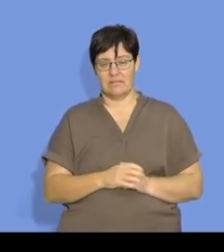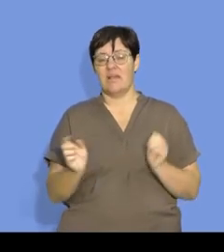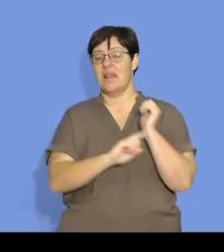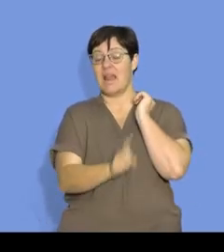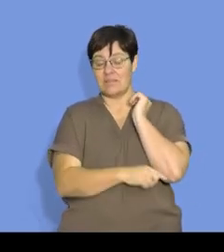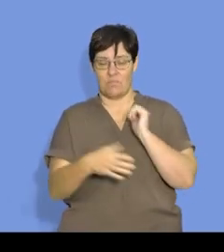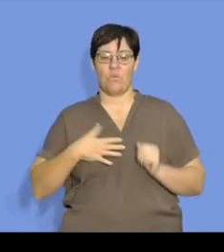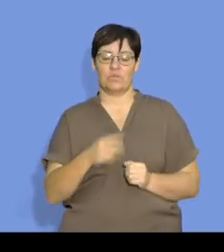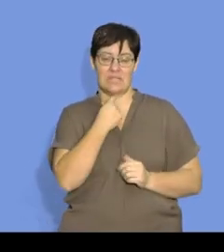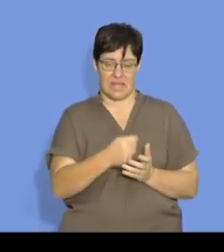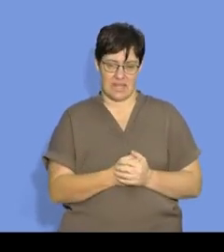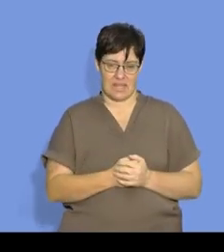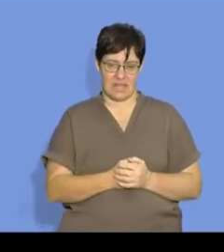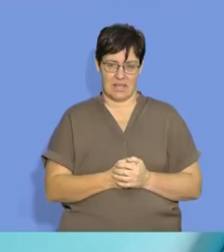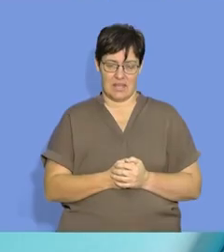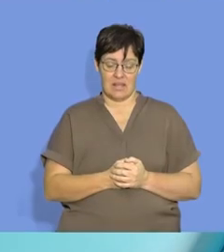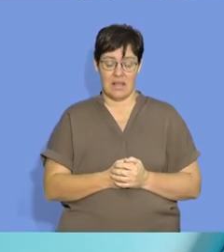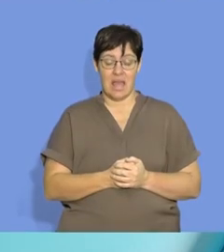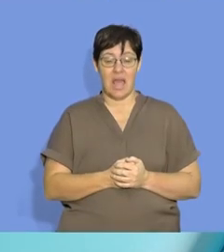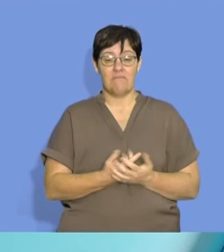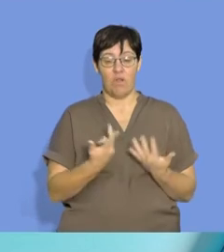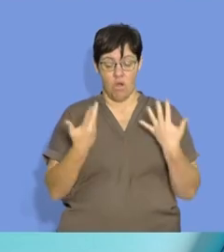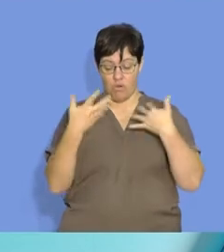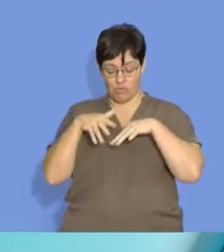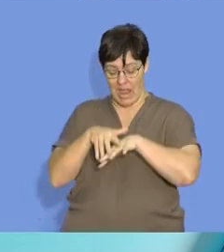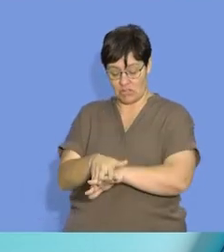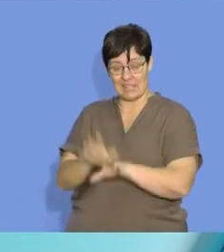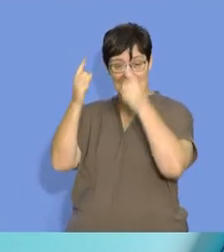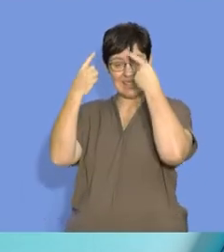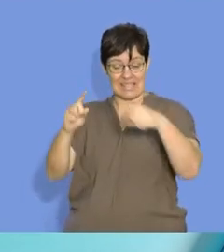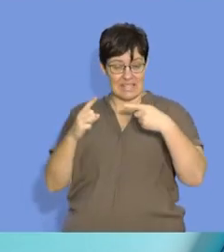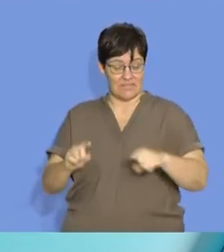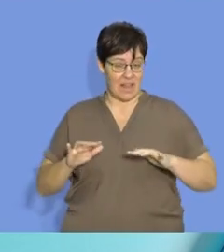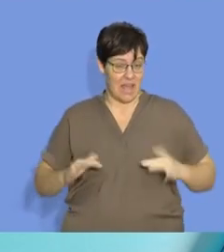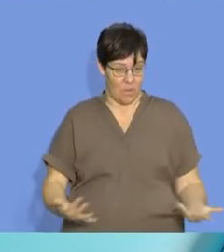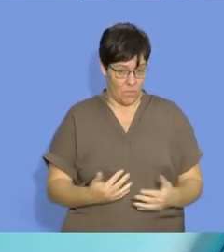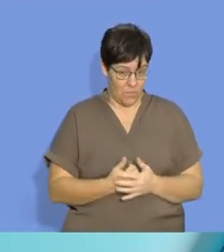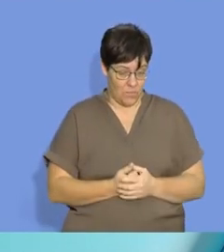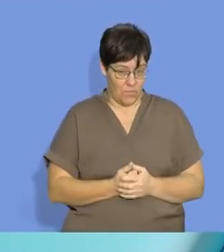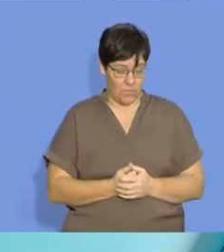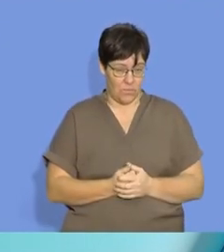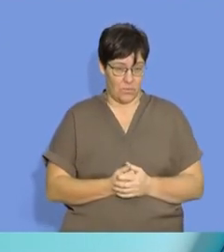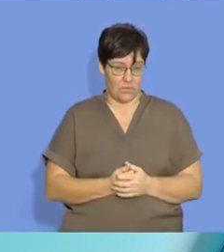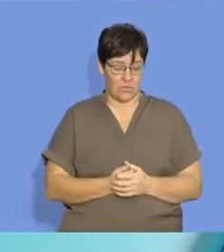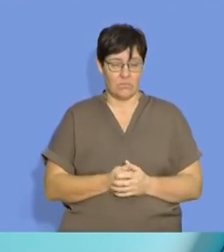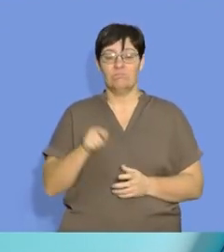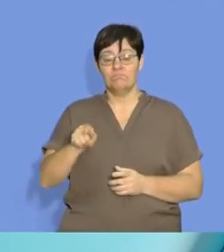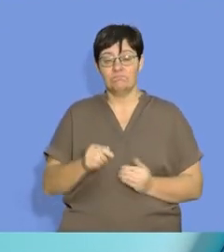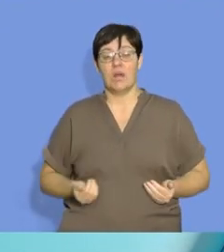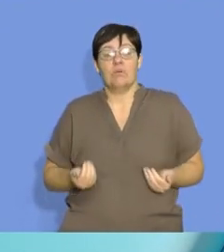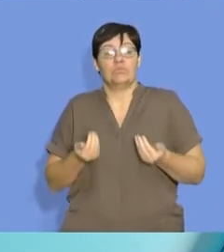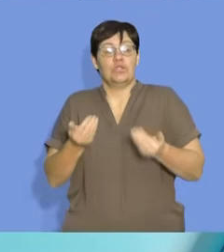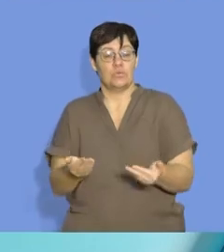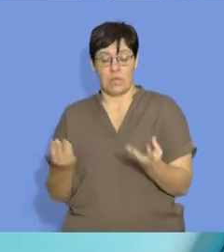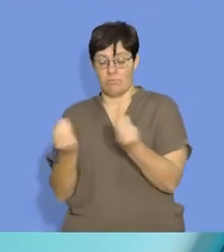the last, I just want to say for a reaction to be successful, for a reaction to